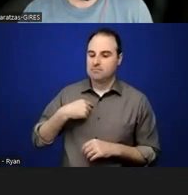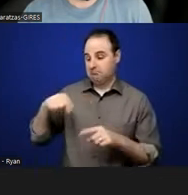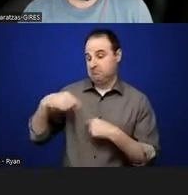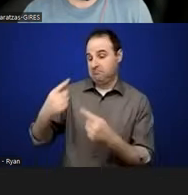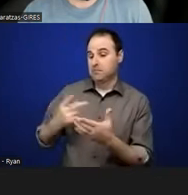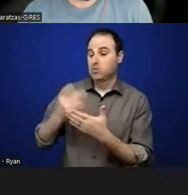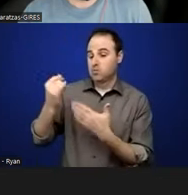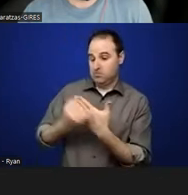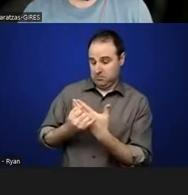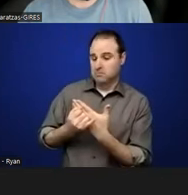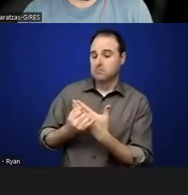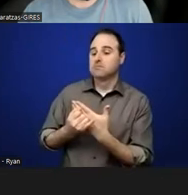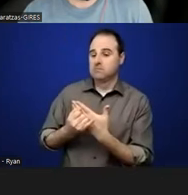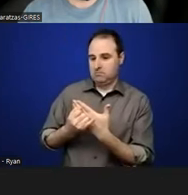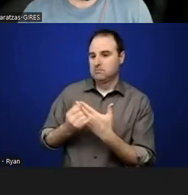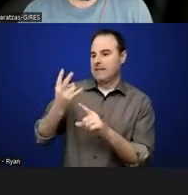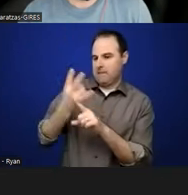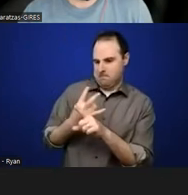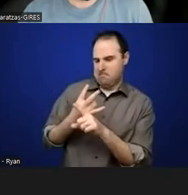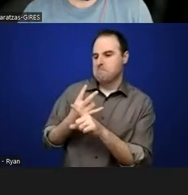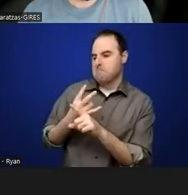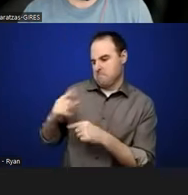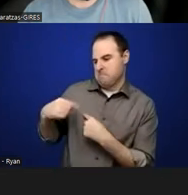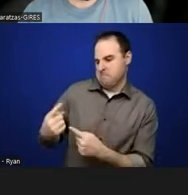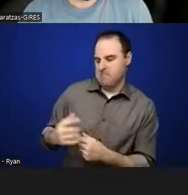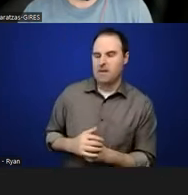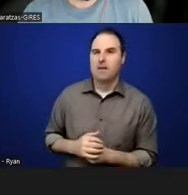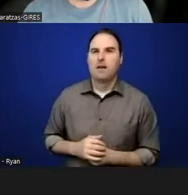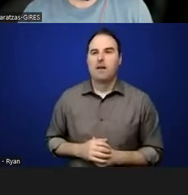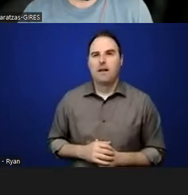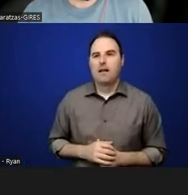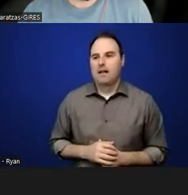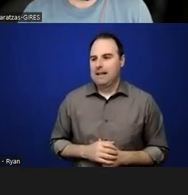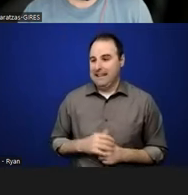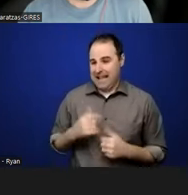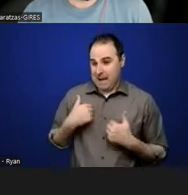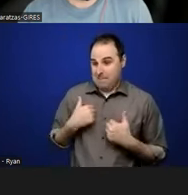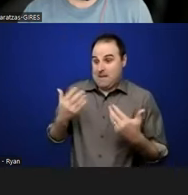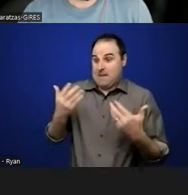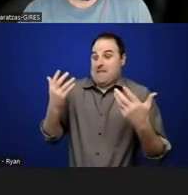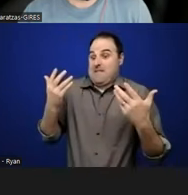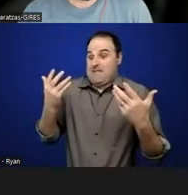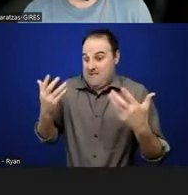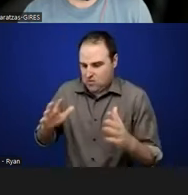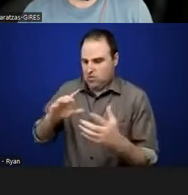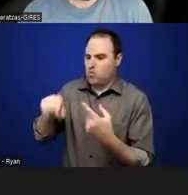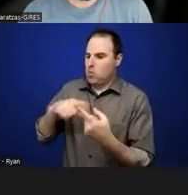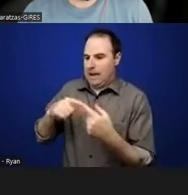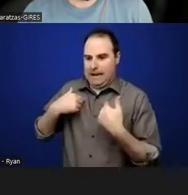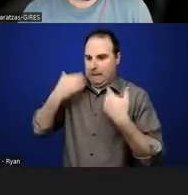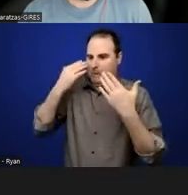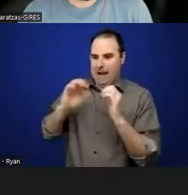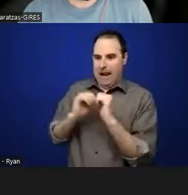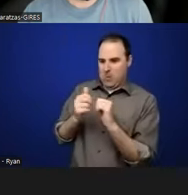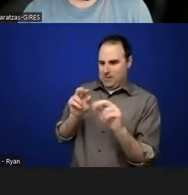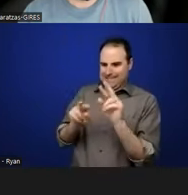I don't know how to determine when I'm finished. It seems after I finished one interview,